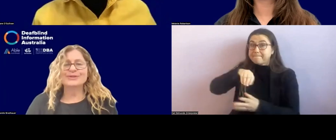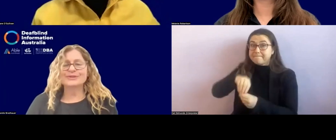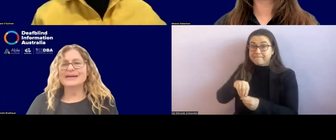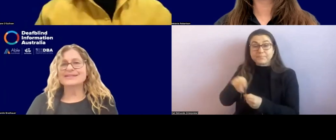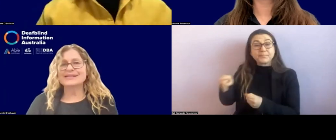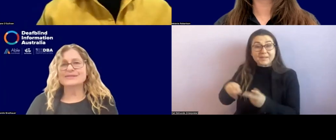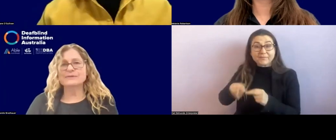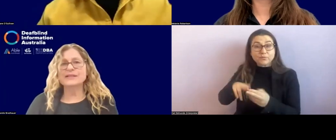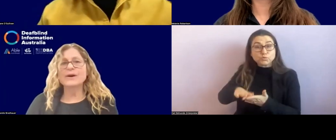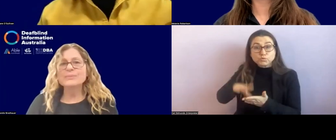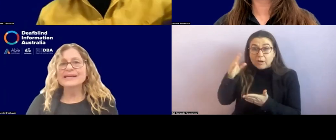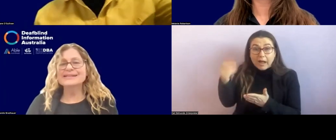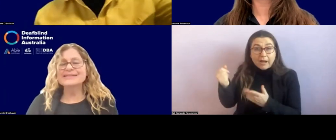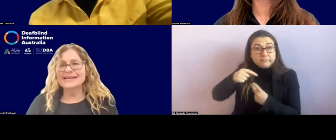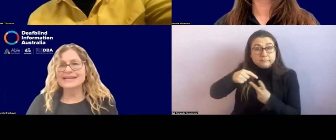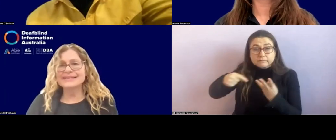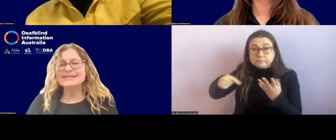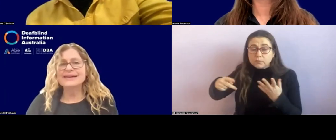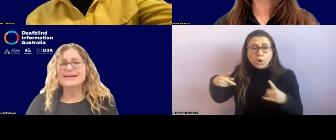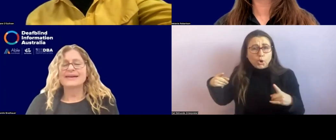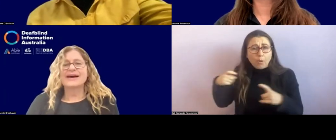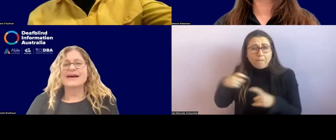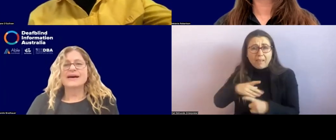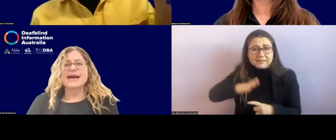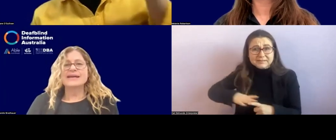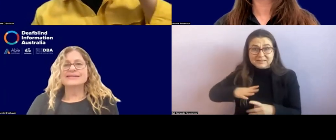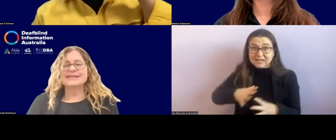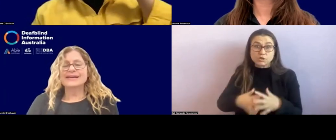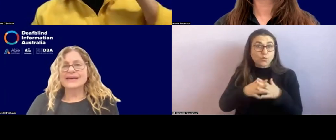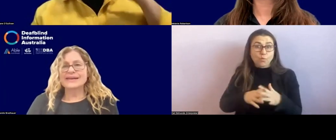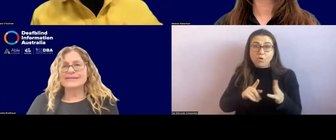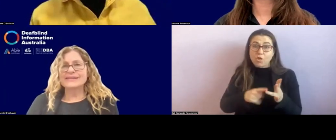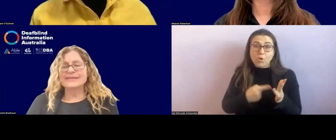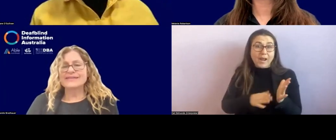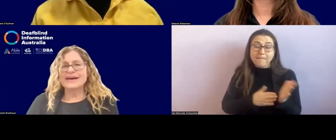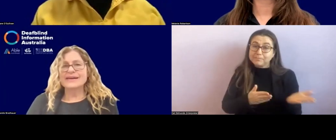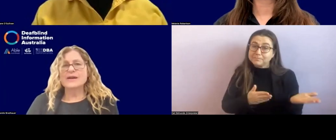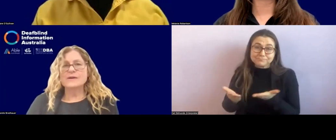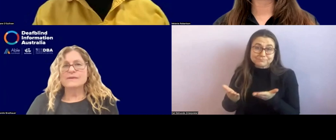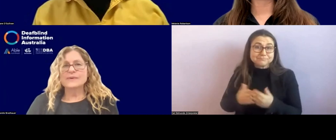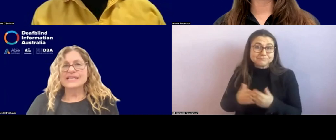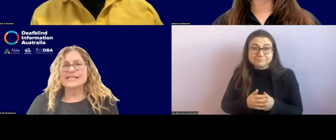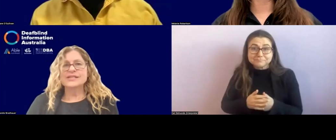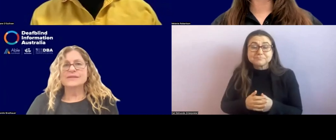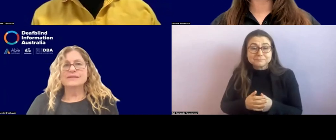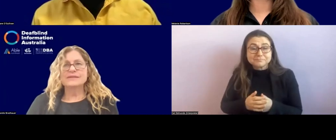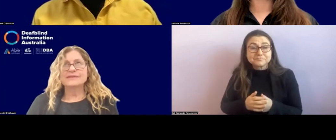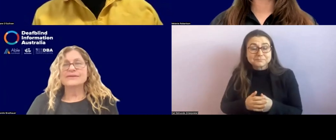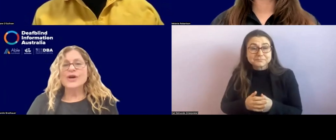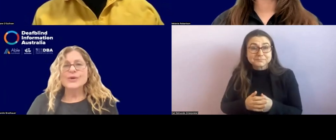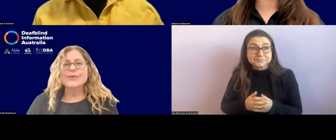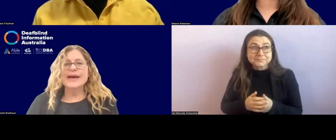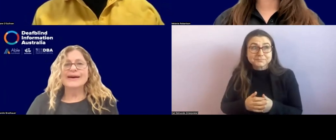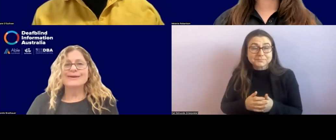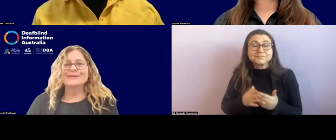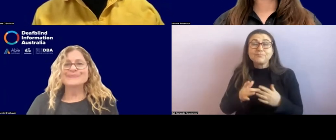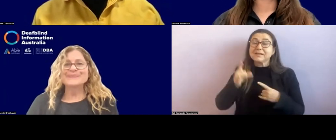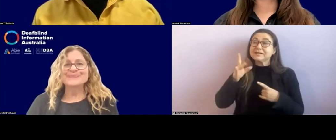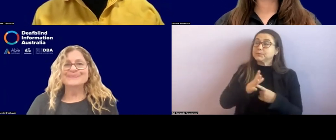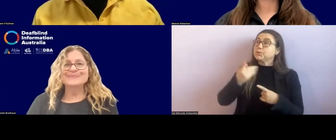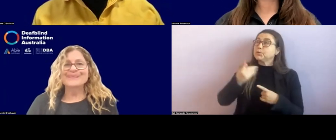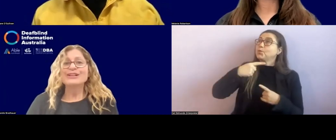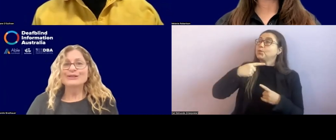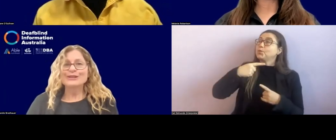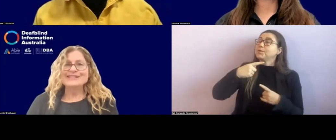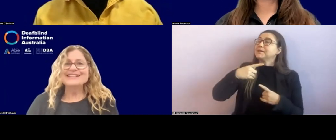student who has these really complex needs. Uh, and it's again that we need to know our